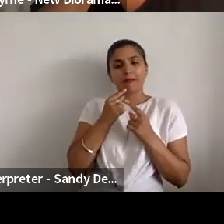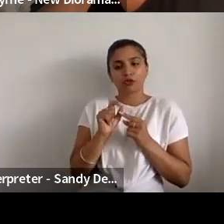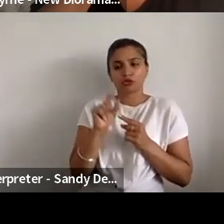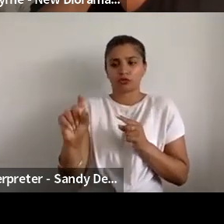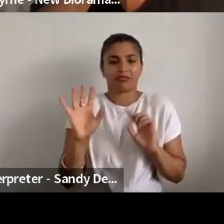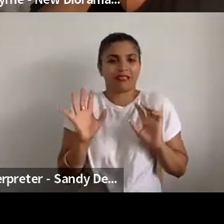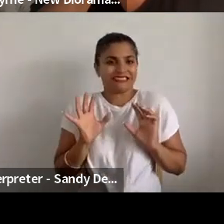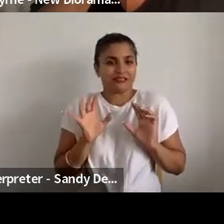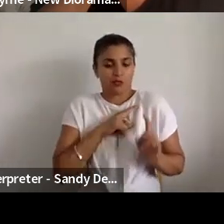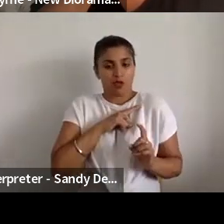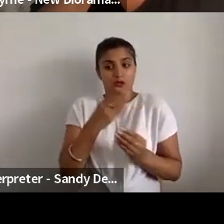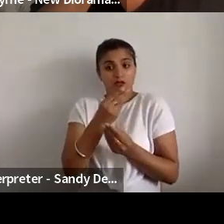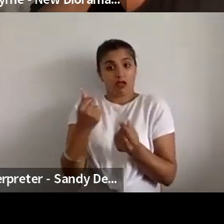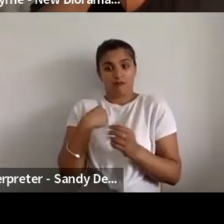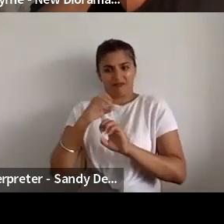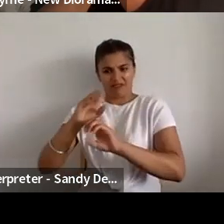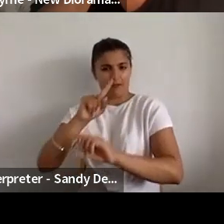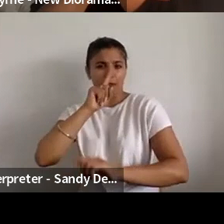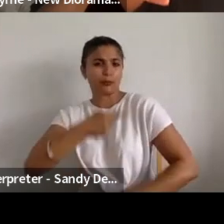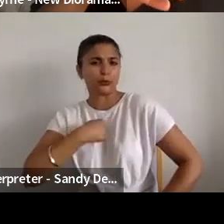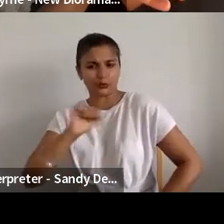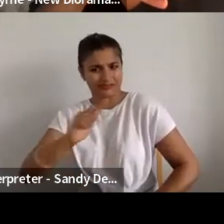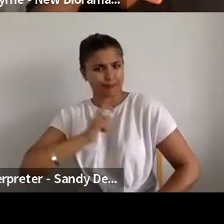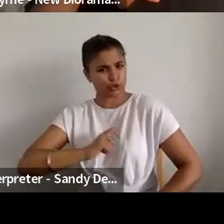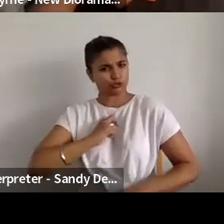offer feedback on something that was like so personal.